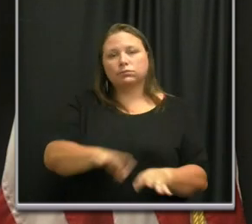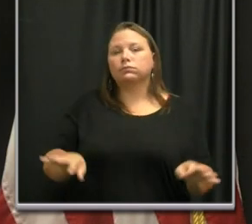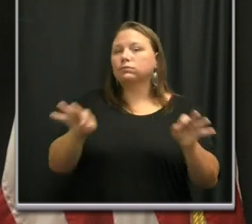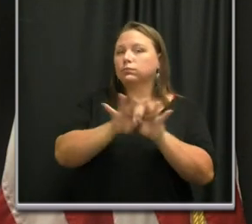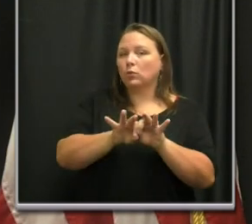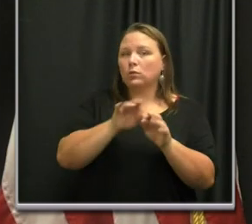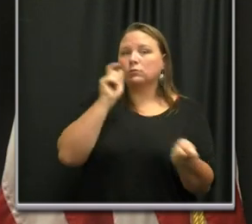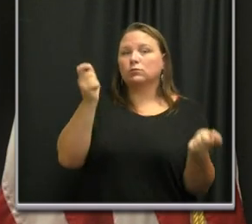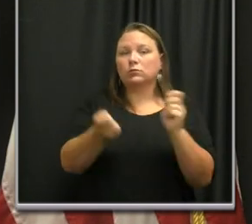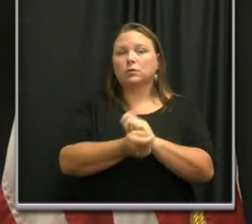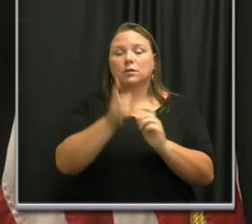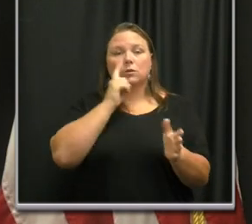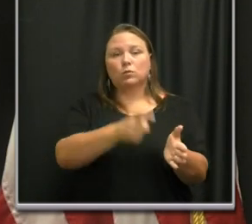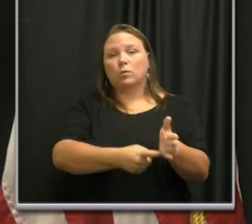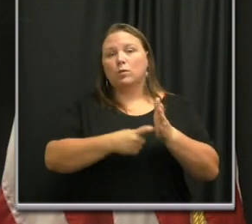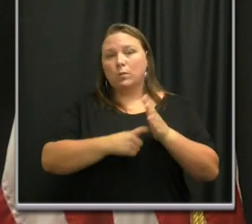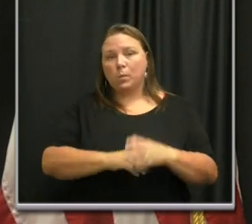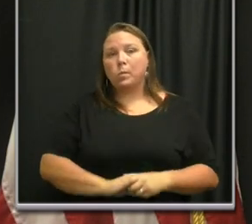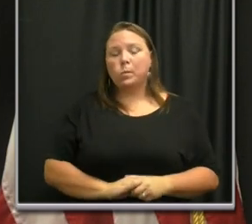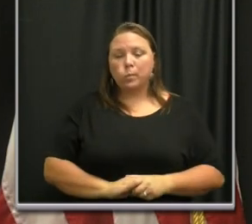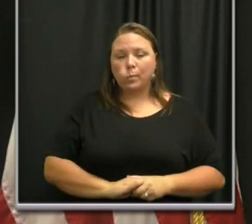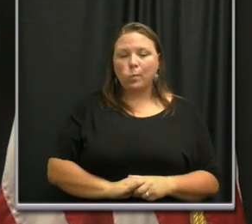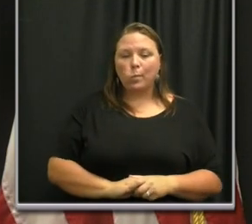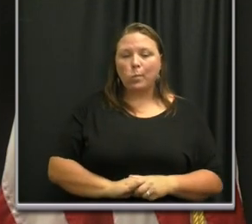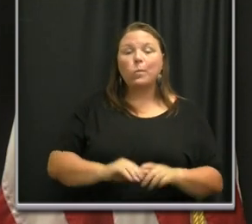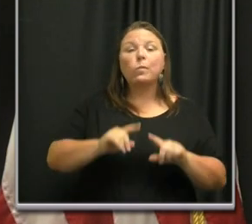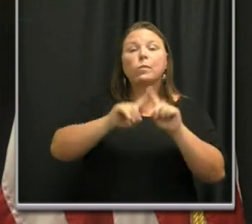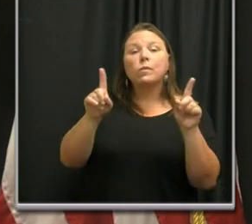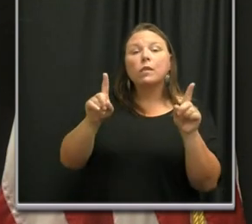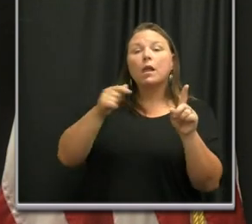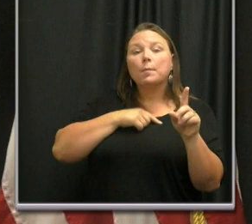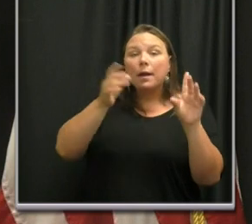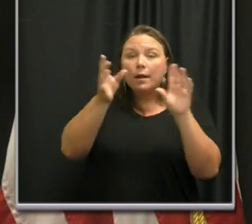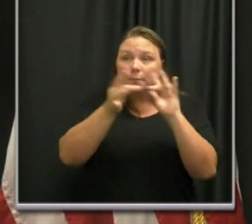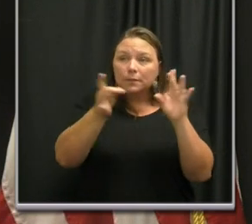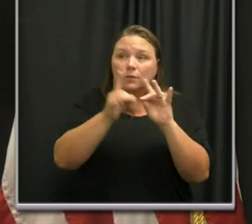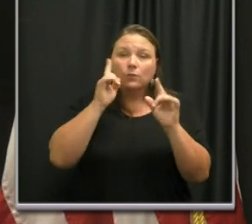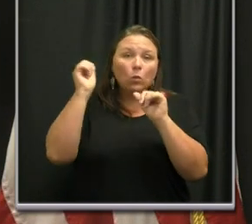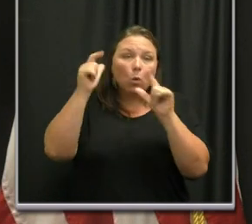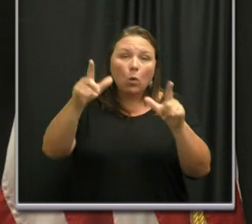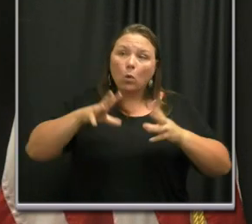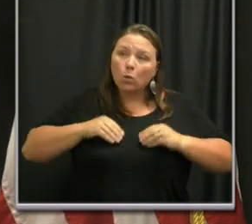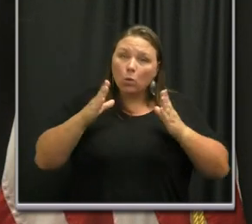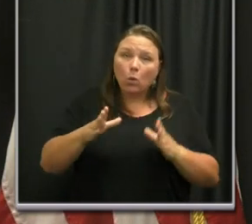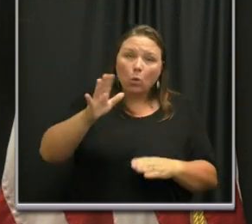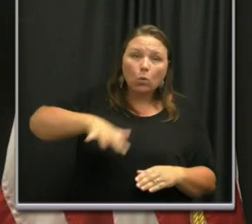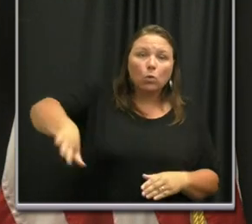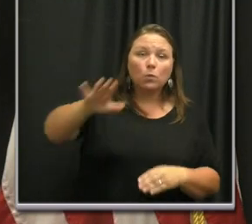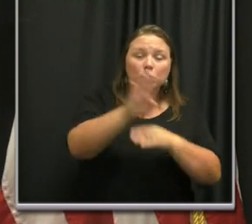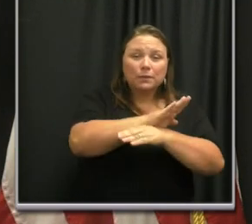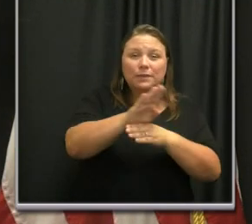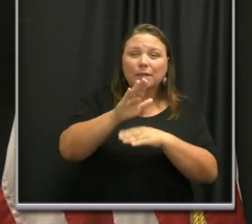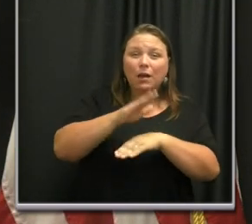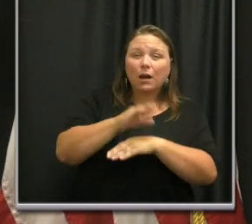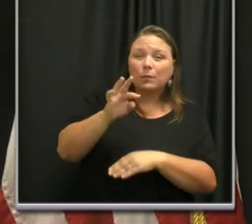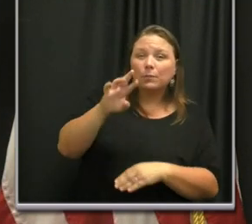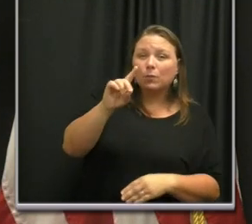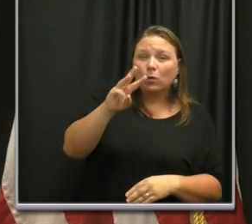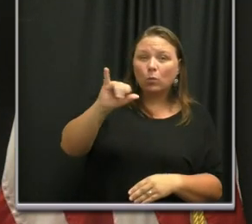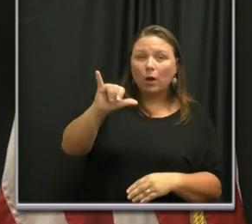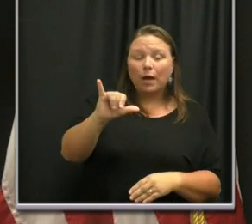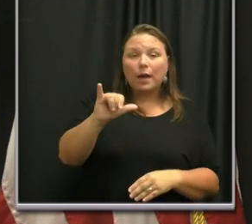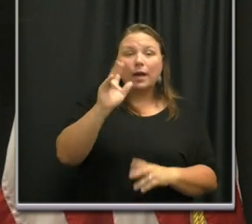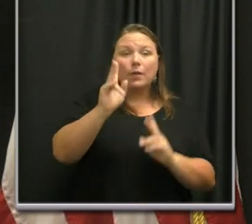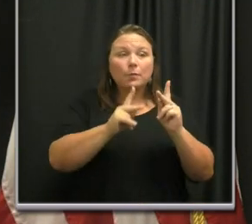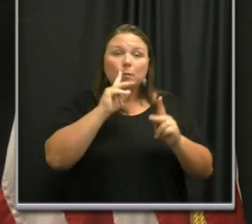adjustment that is required. But let me have a message to all the owners, all the businesses, people that are